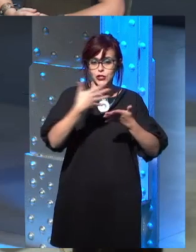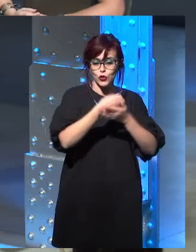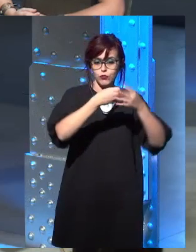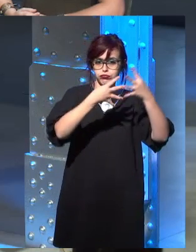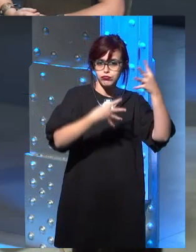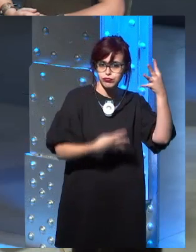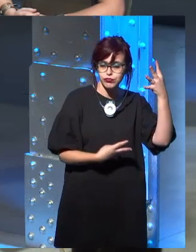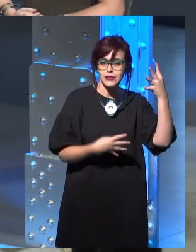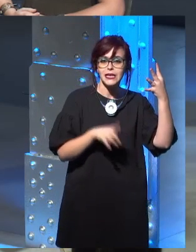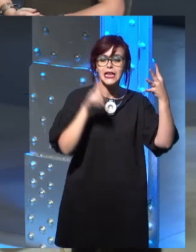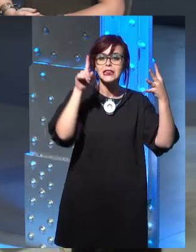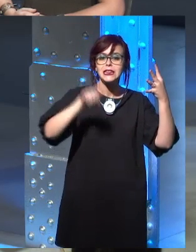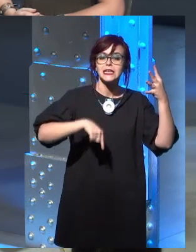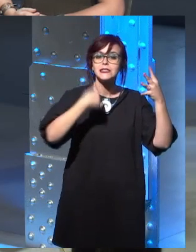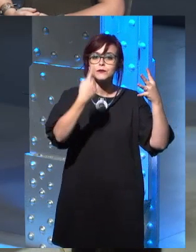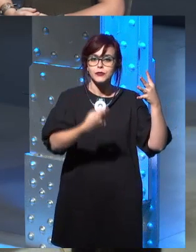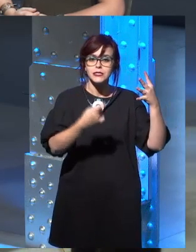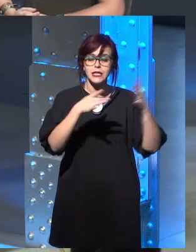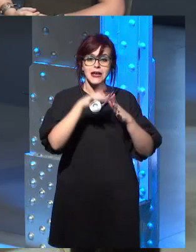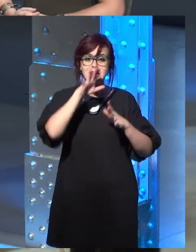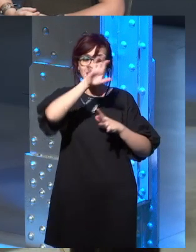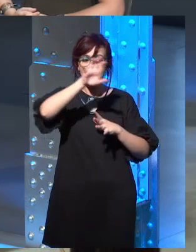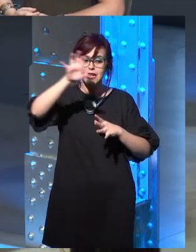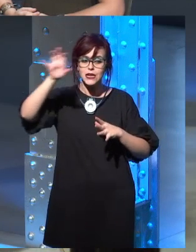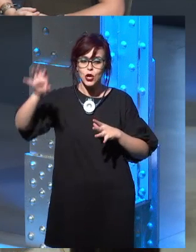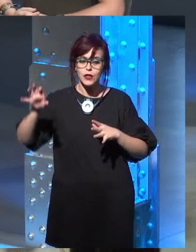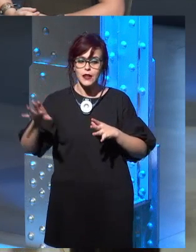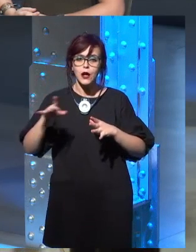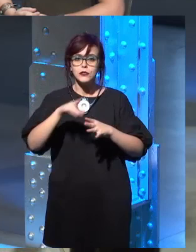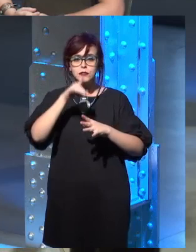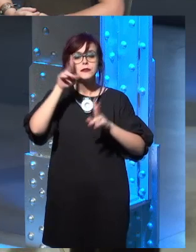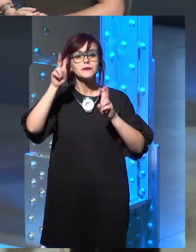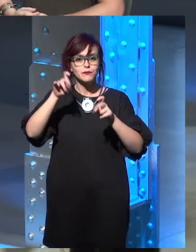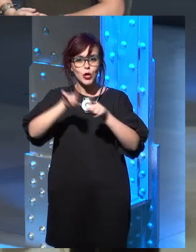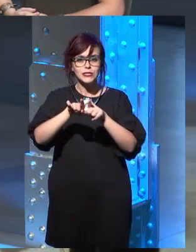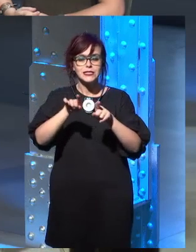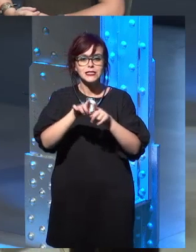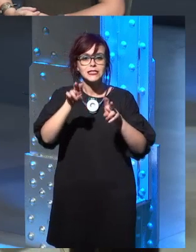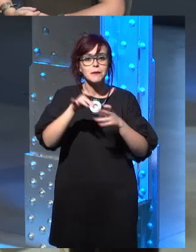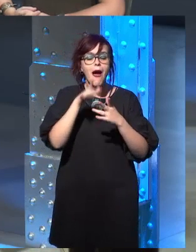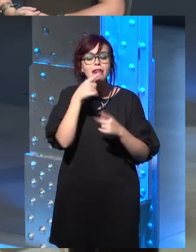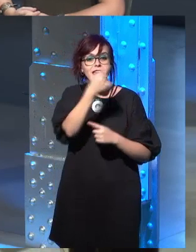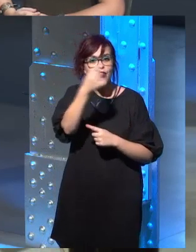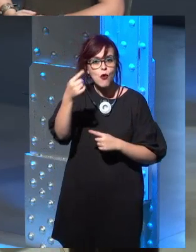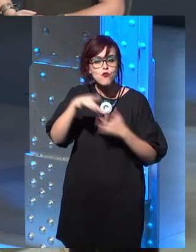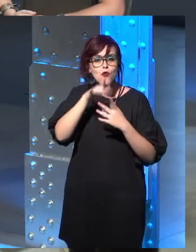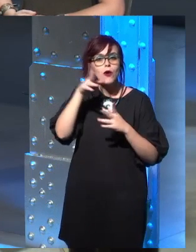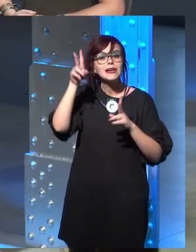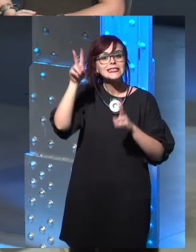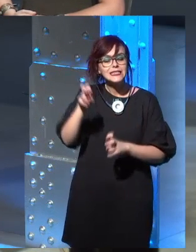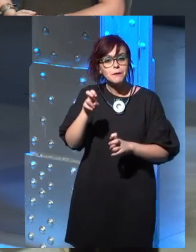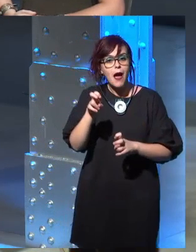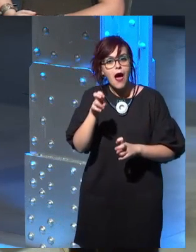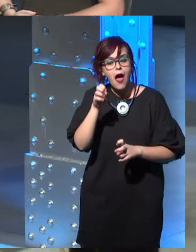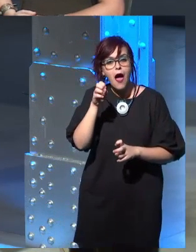the different Targaryen kings, and we see the differences between